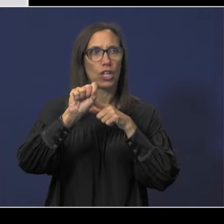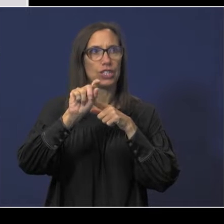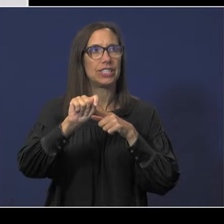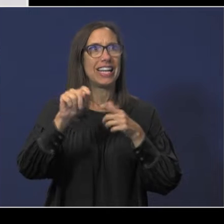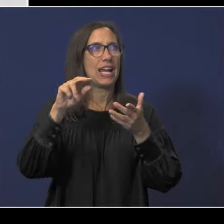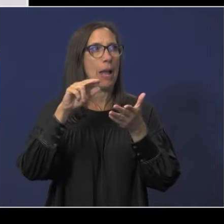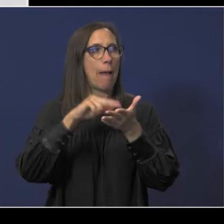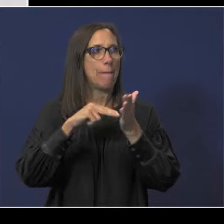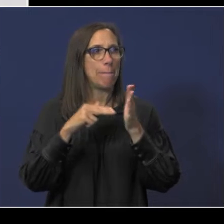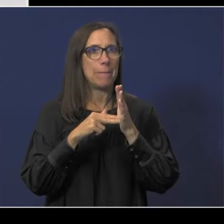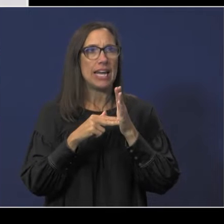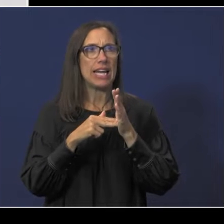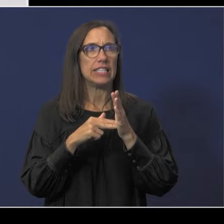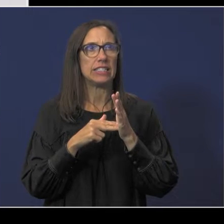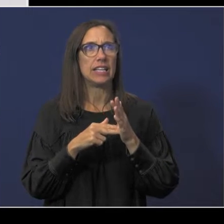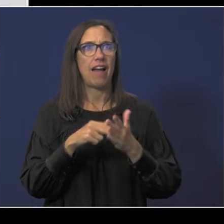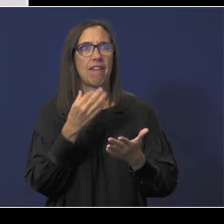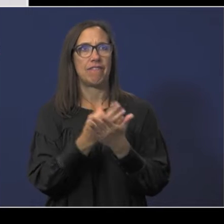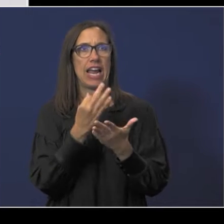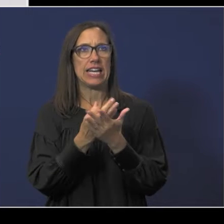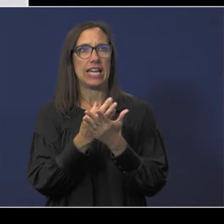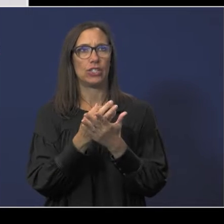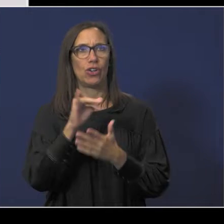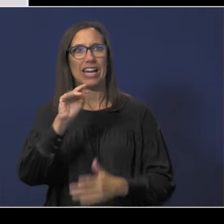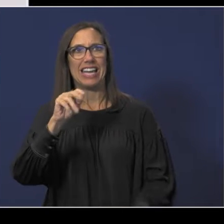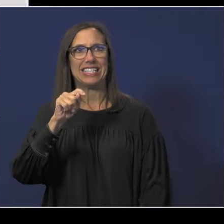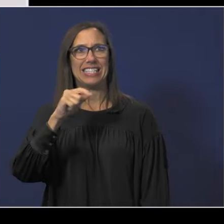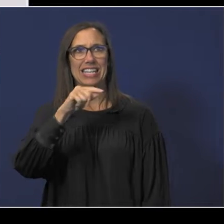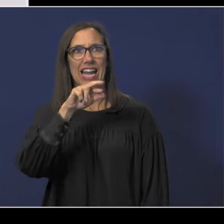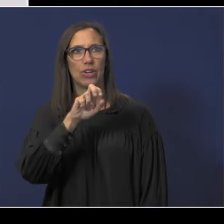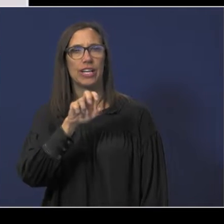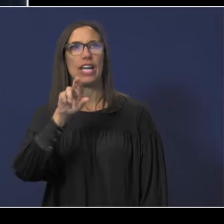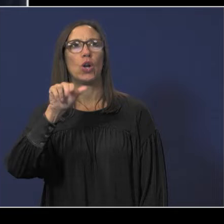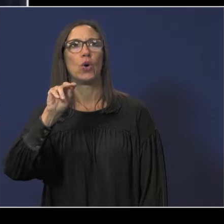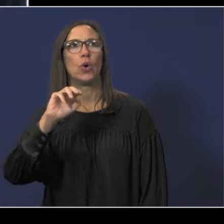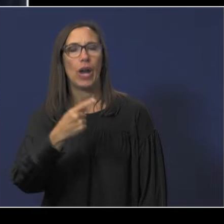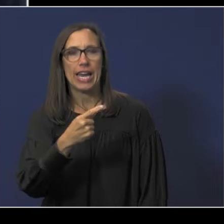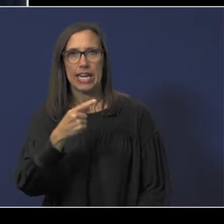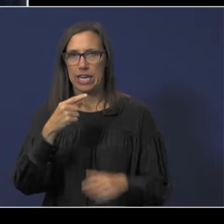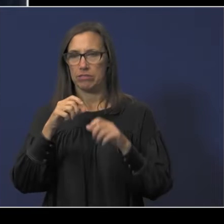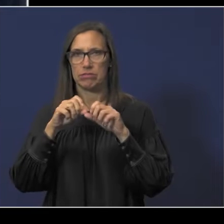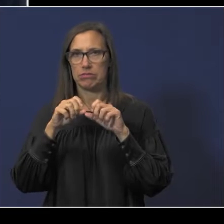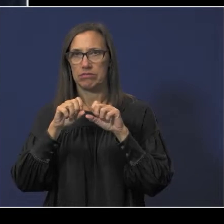as Karen said, we're required to hold the public hearing within 60 days of receiving the final first rating.